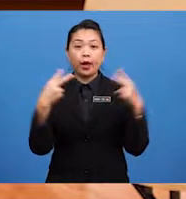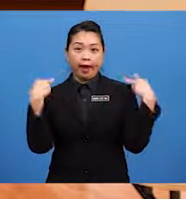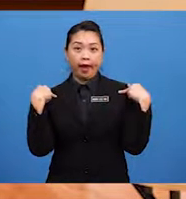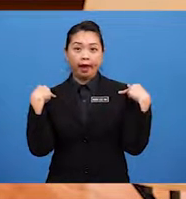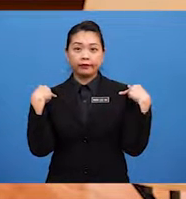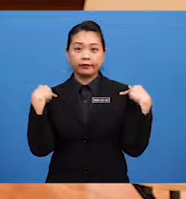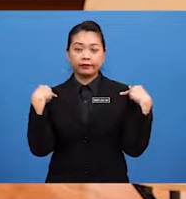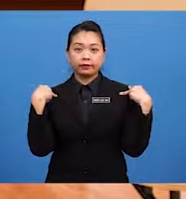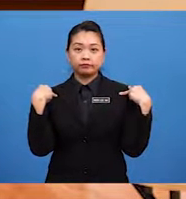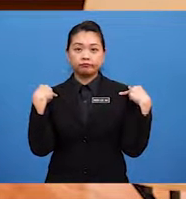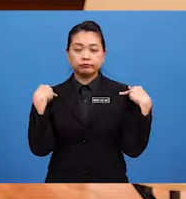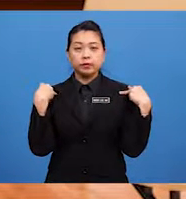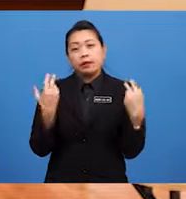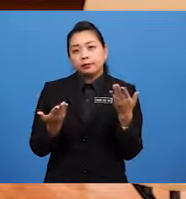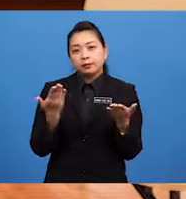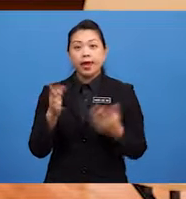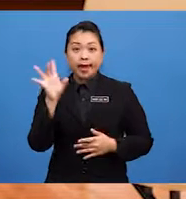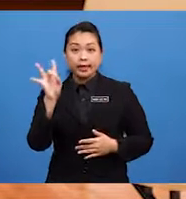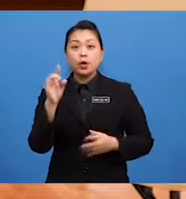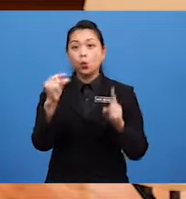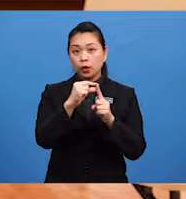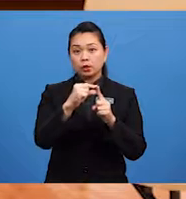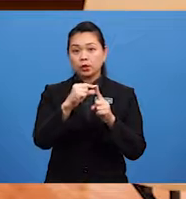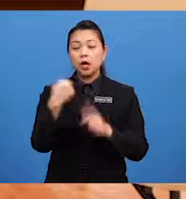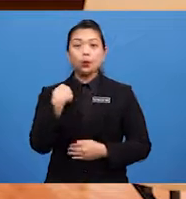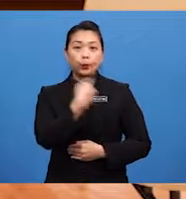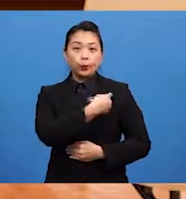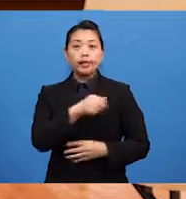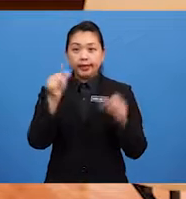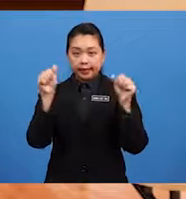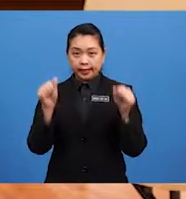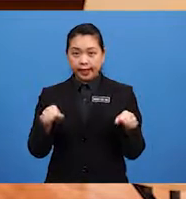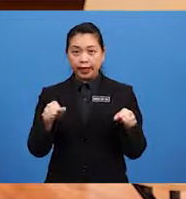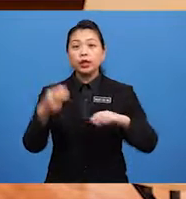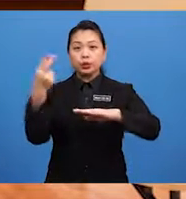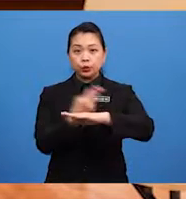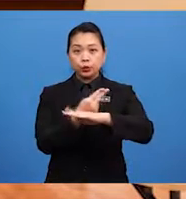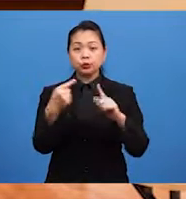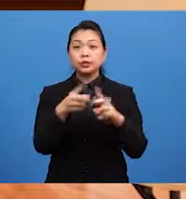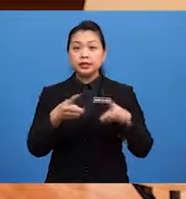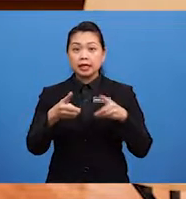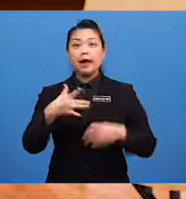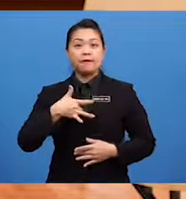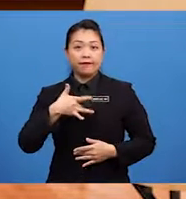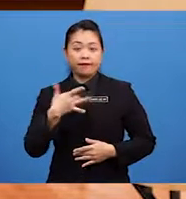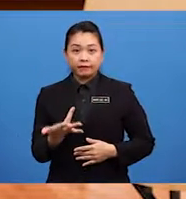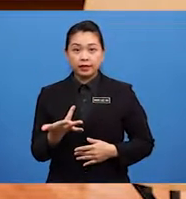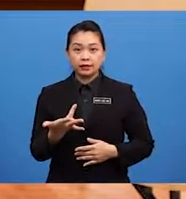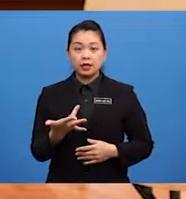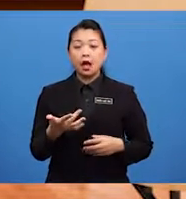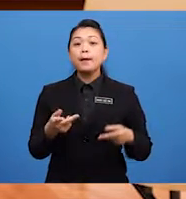least eight words that we can use to describe feelings or places